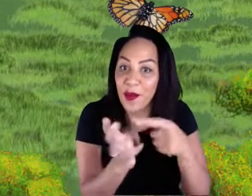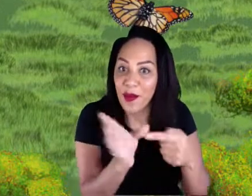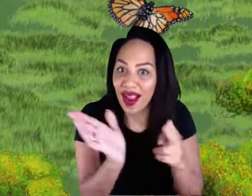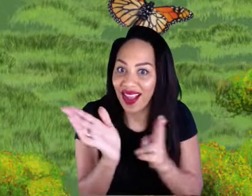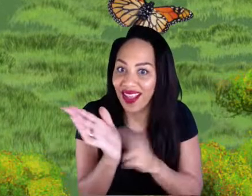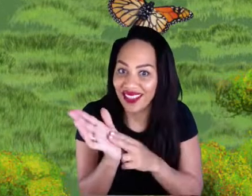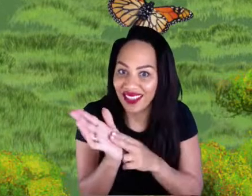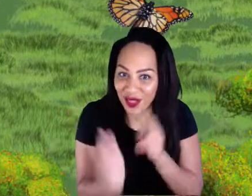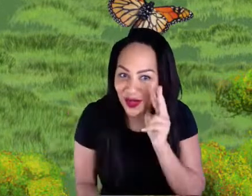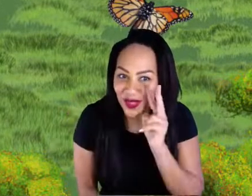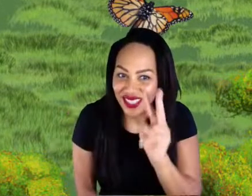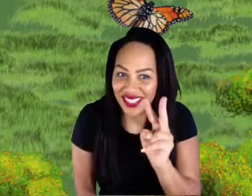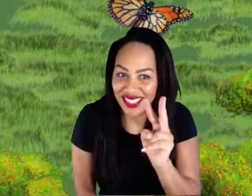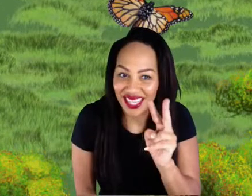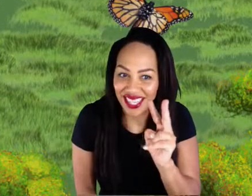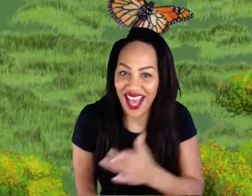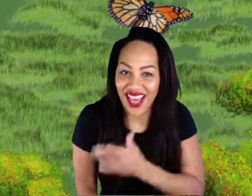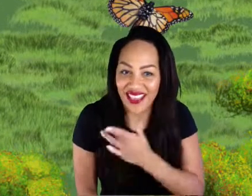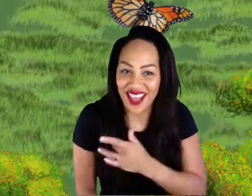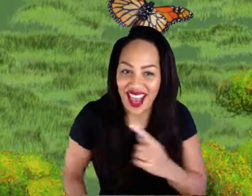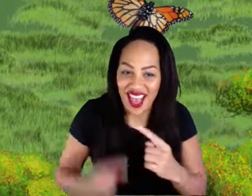Oh, look, we get a little video.